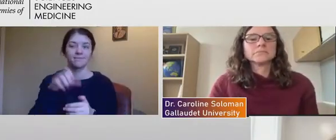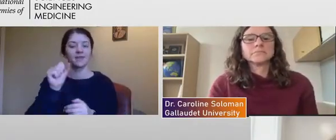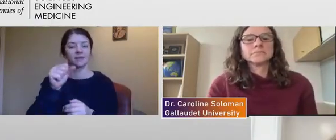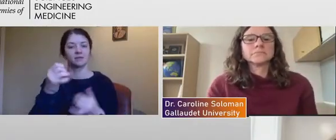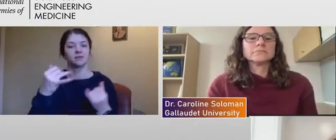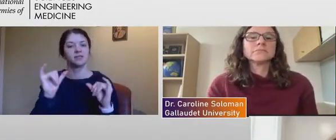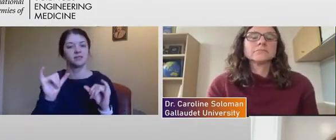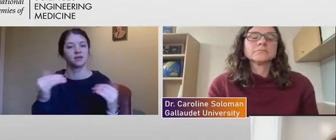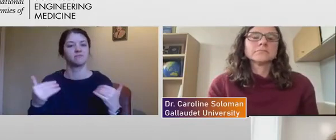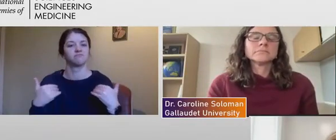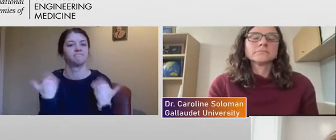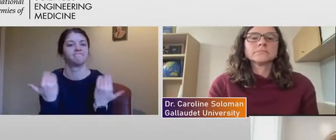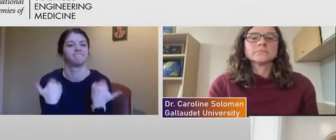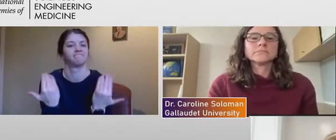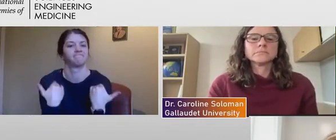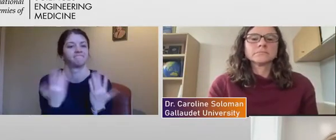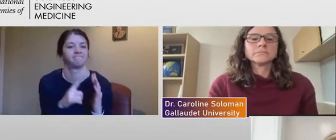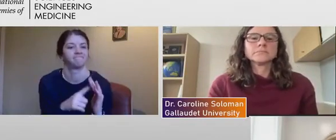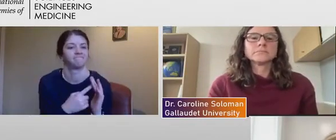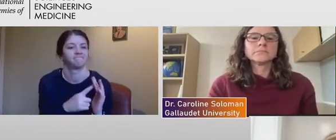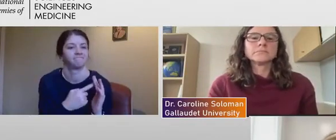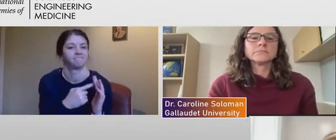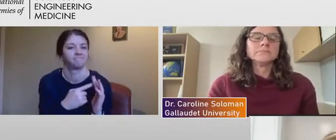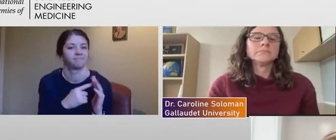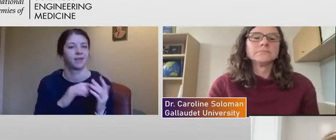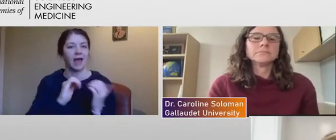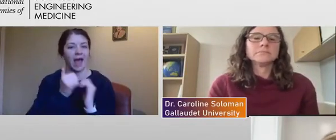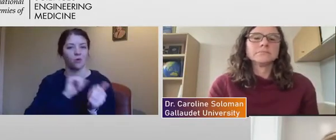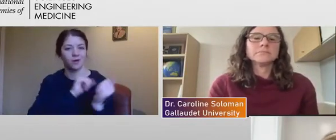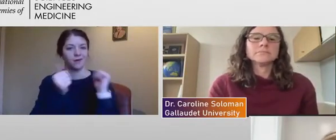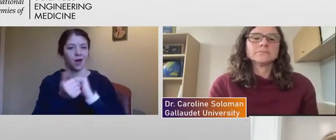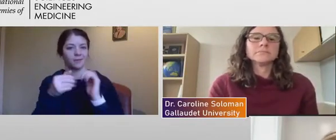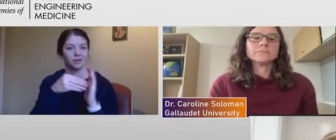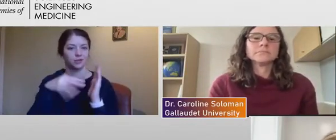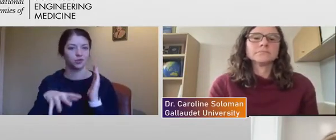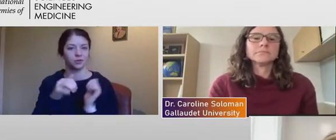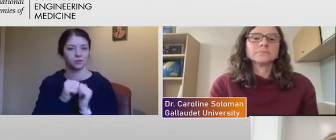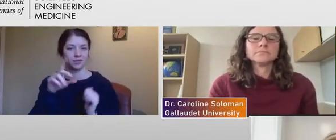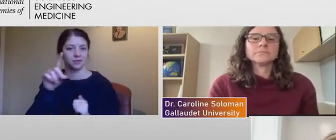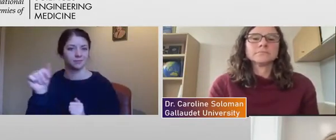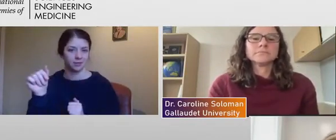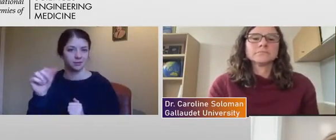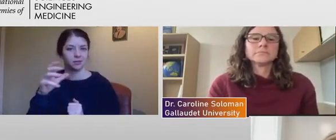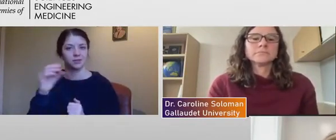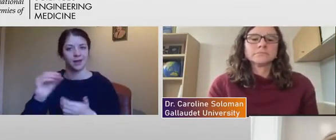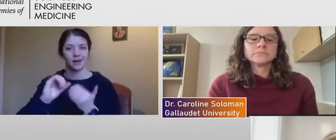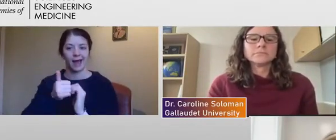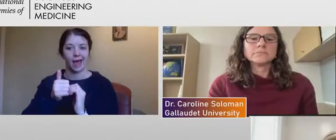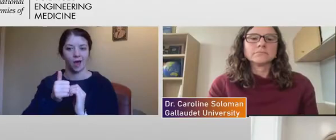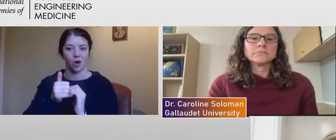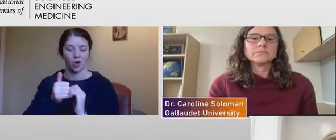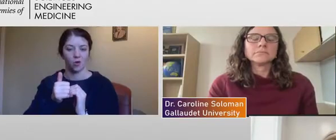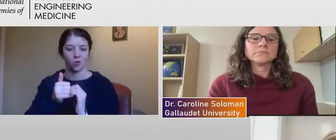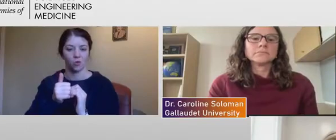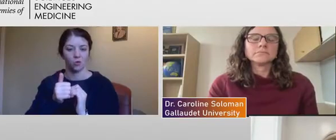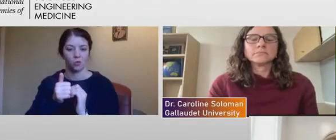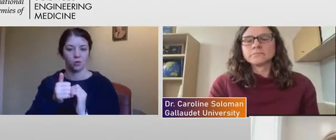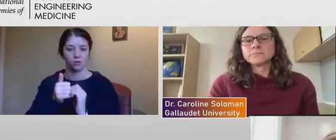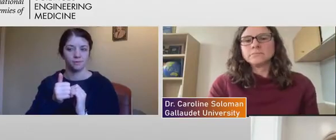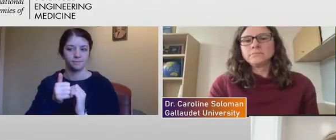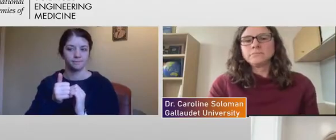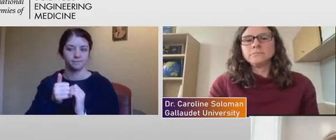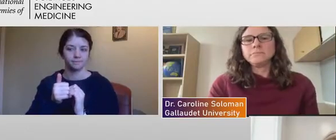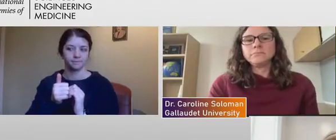thinking of how do we accommodate, uh, uh, students with disabilities and how do we make sure we are, uh,